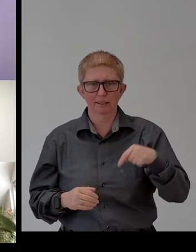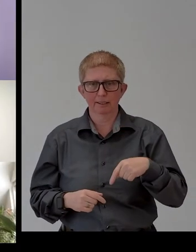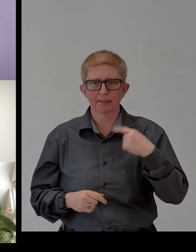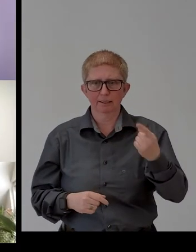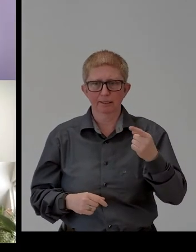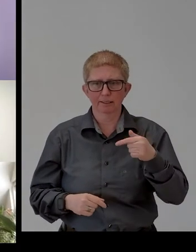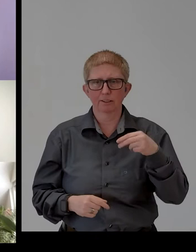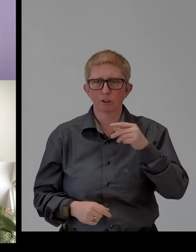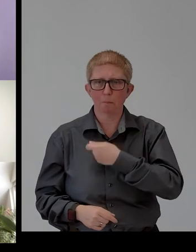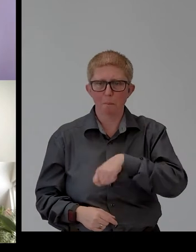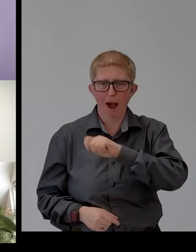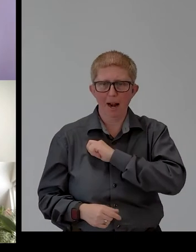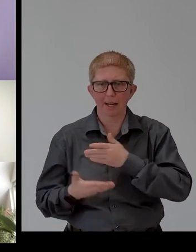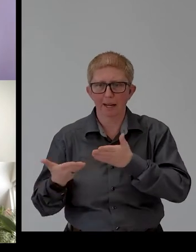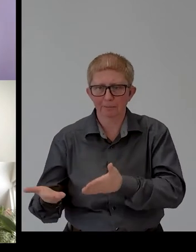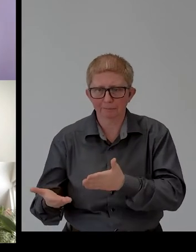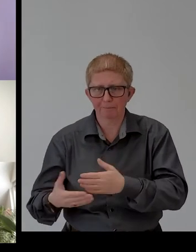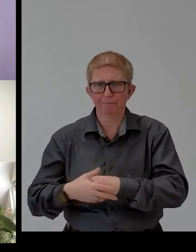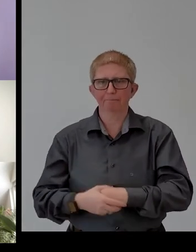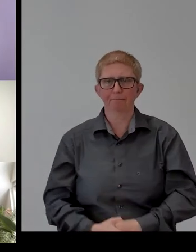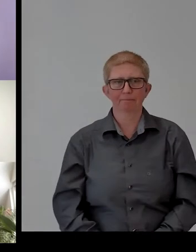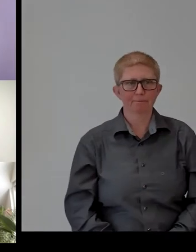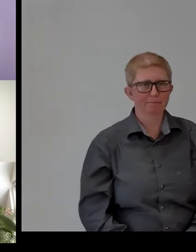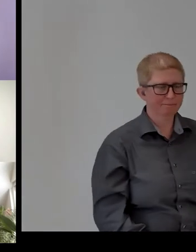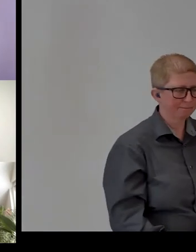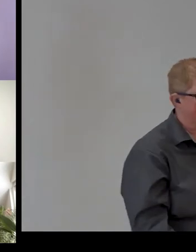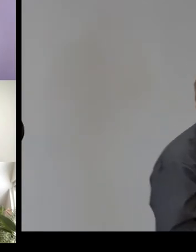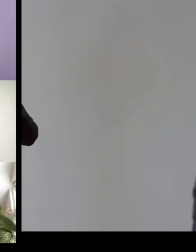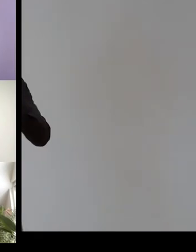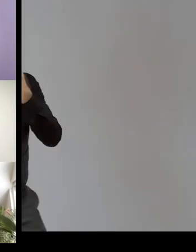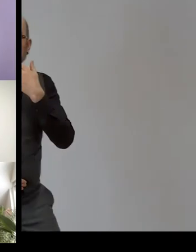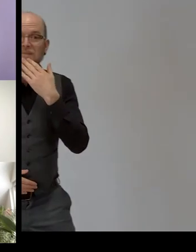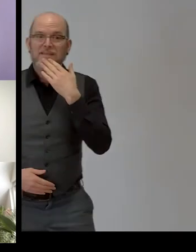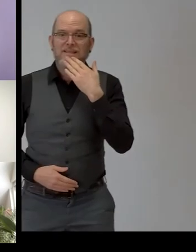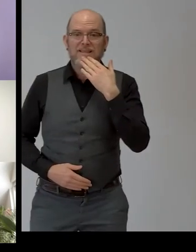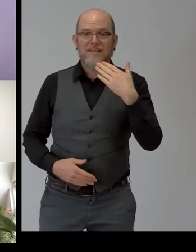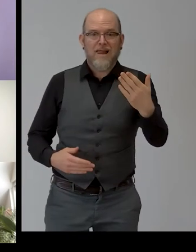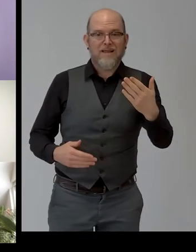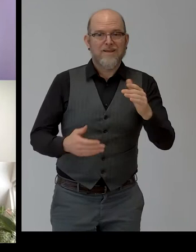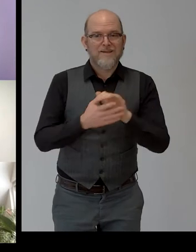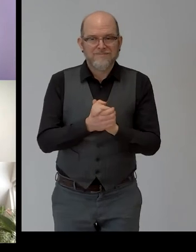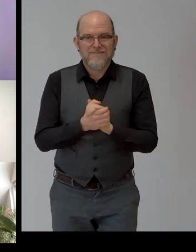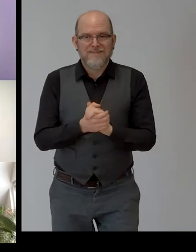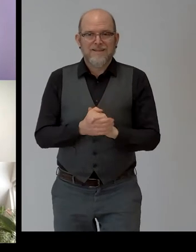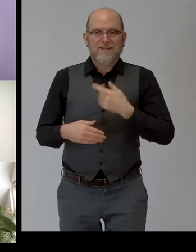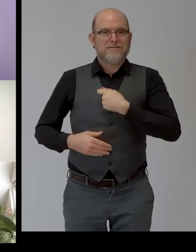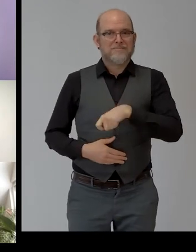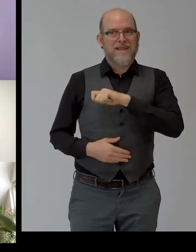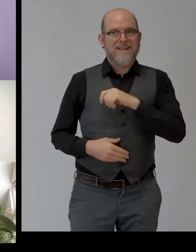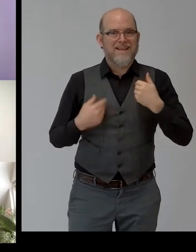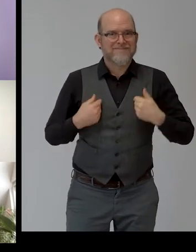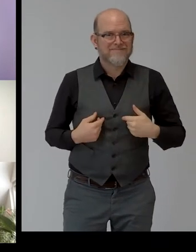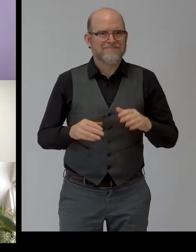Okay, thank you very much. My name is Sabina Lobato from the Onse Foundation in Spain. Many thanks to Zero Project for recognizing